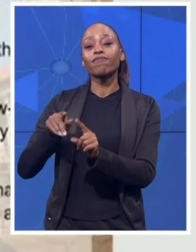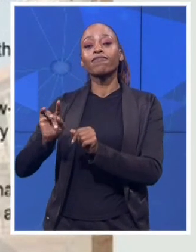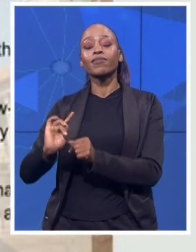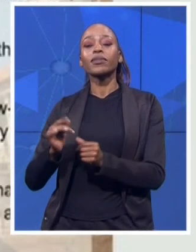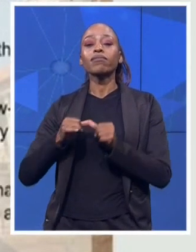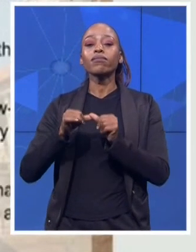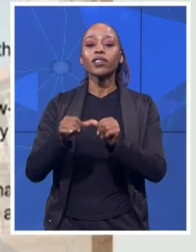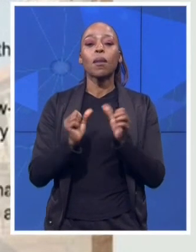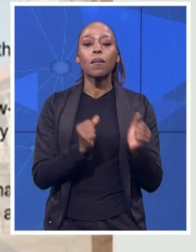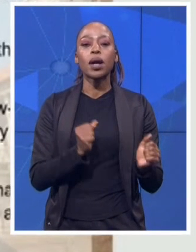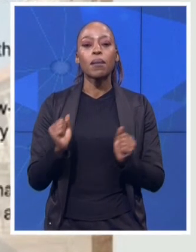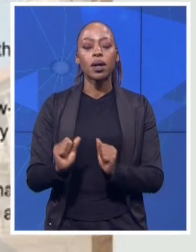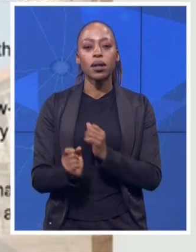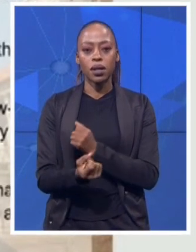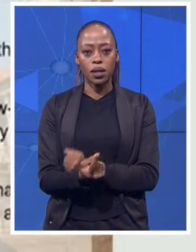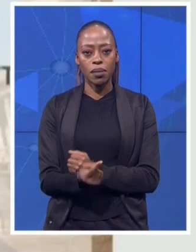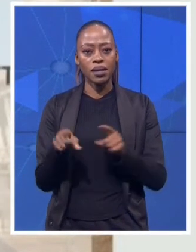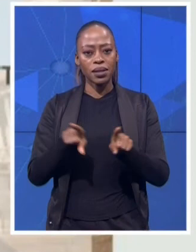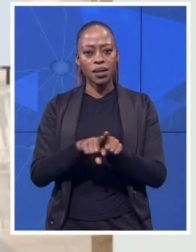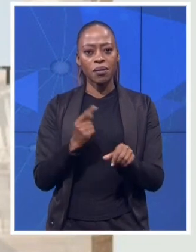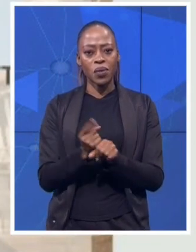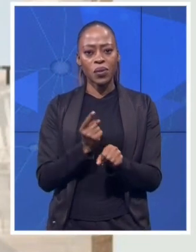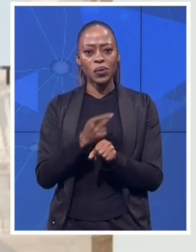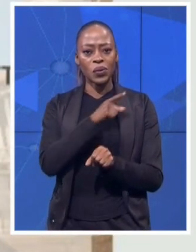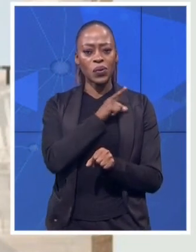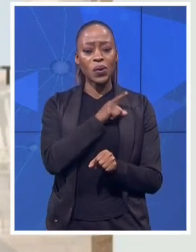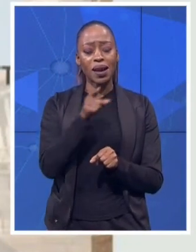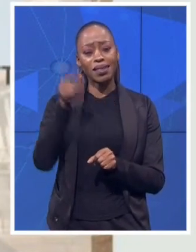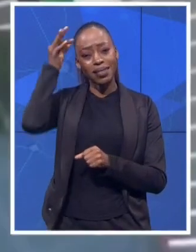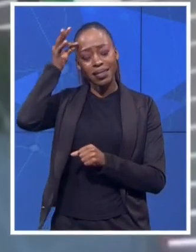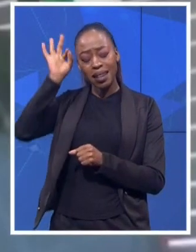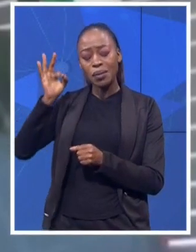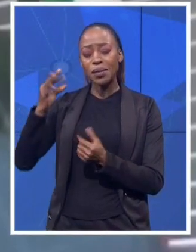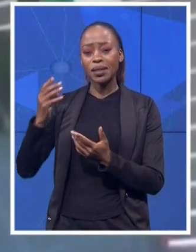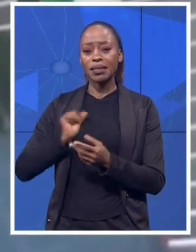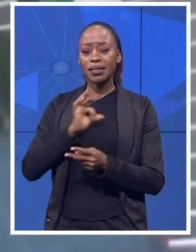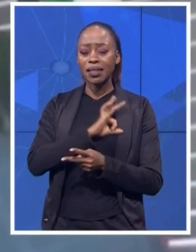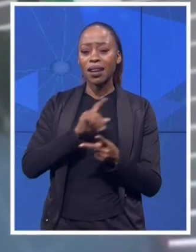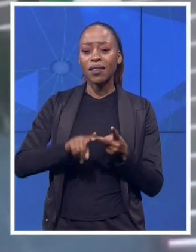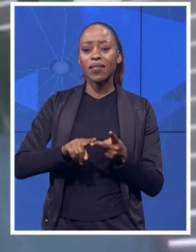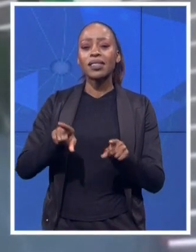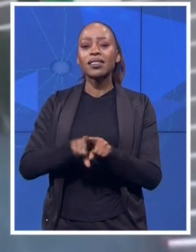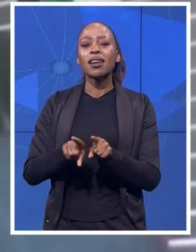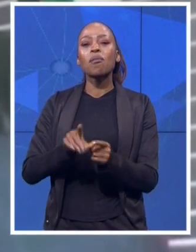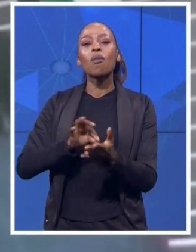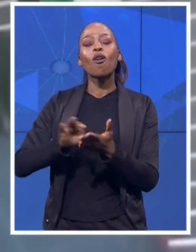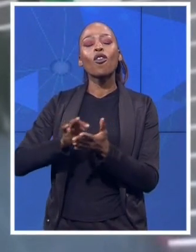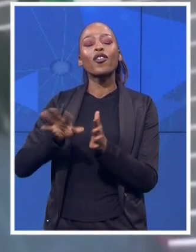and we talk this, we are going about